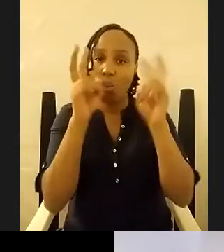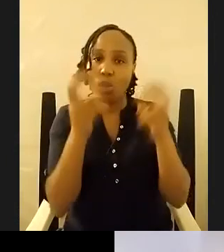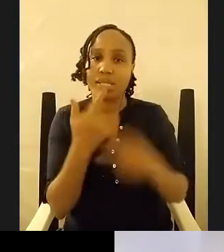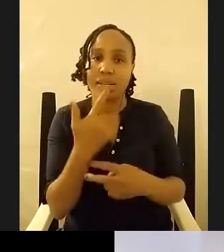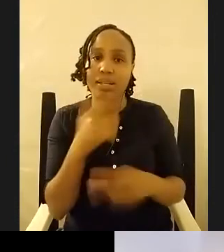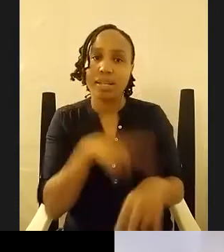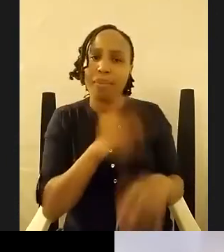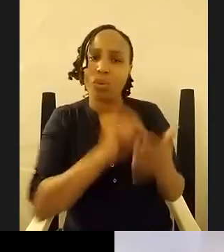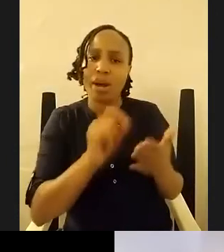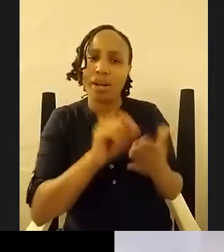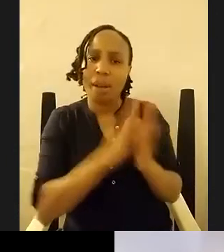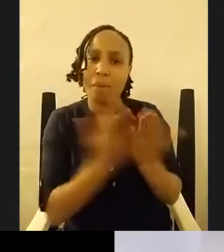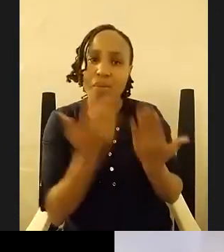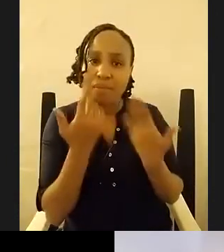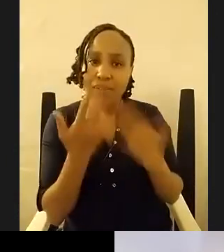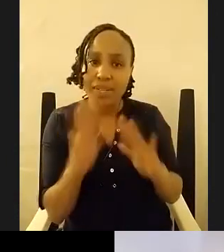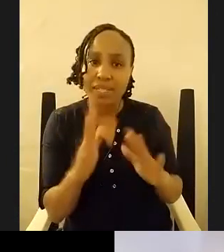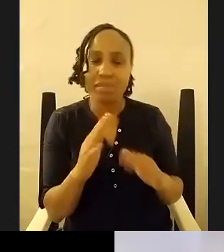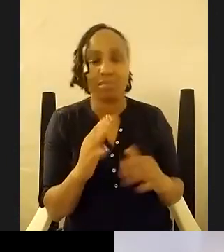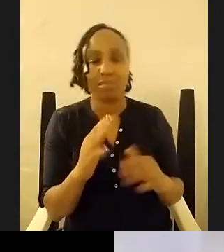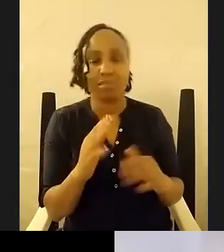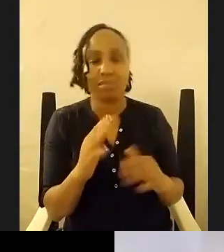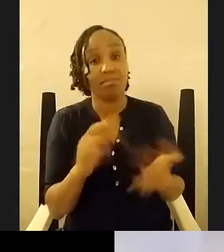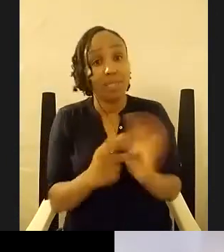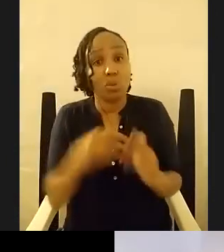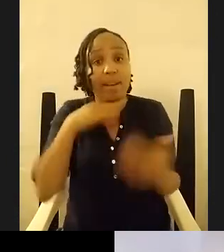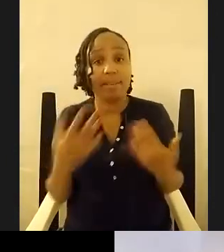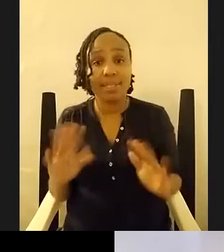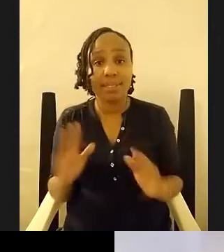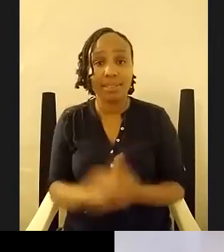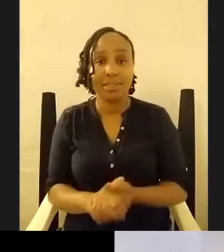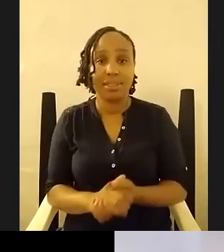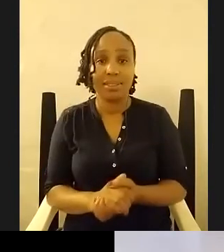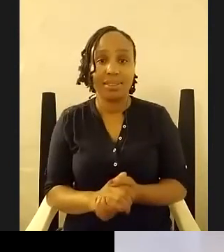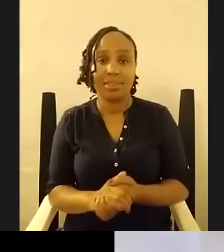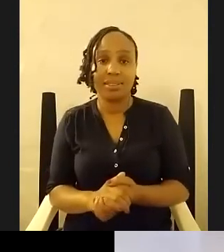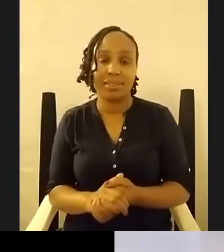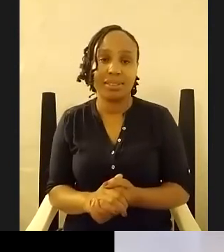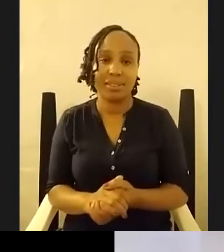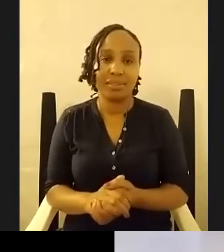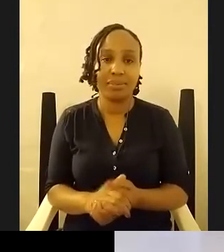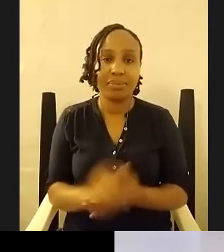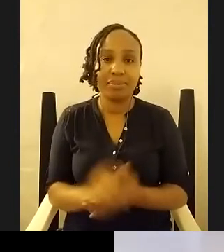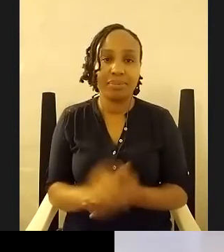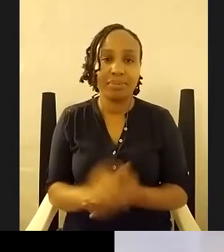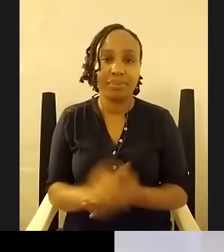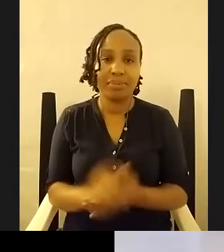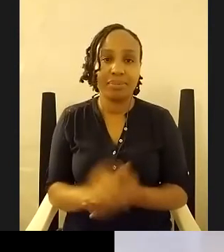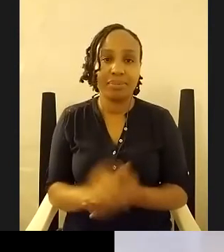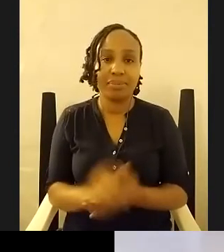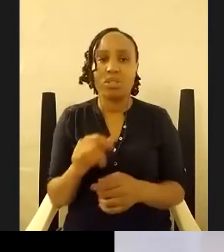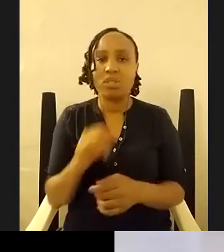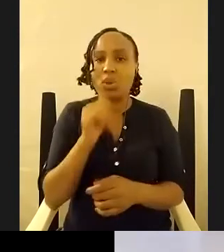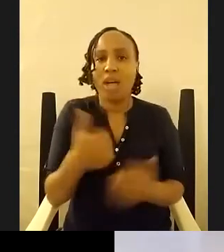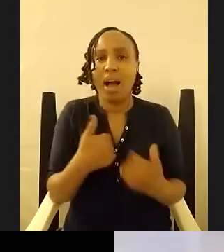be dead so yeah yeah the right they you you don't have to respond to criticism there's really